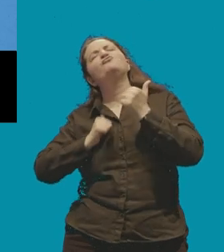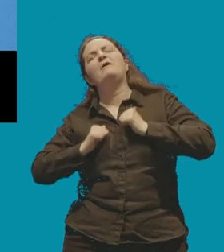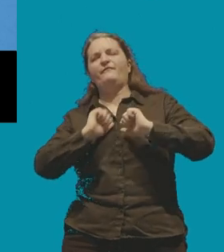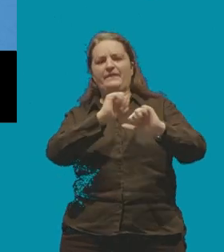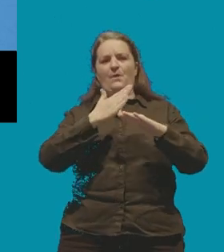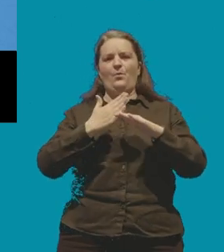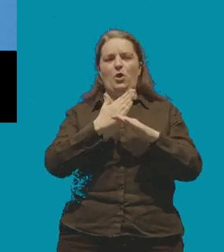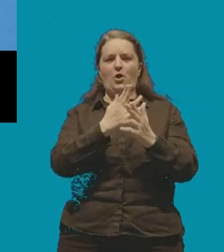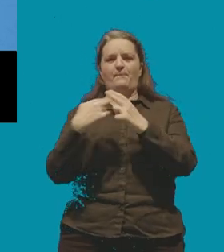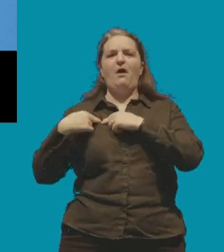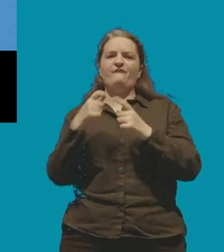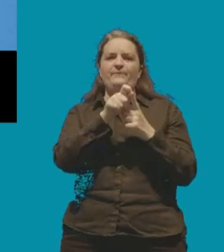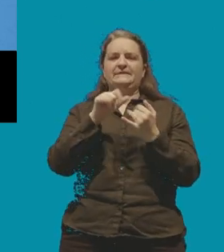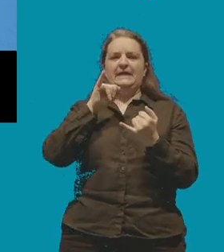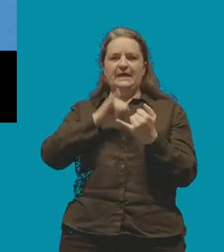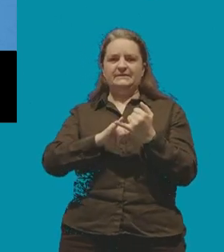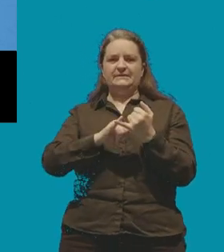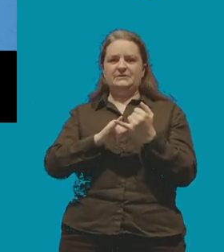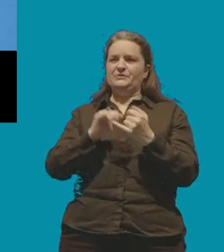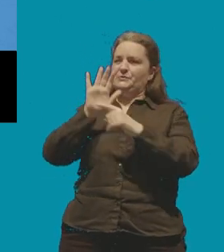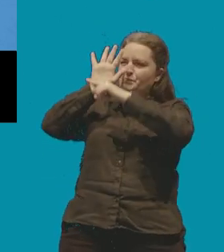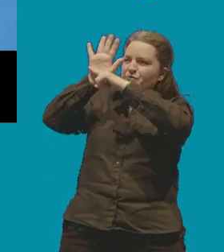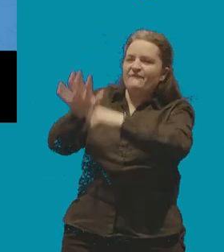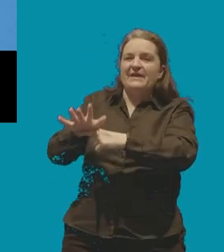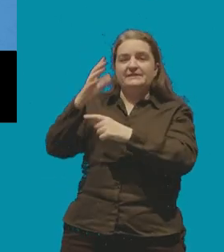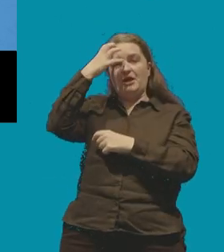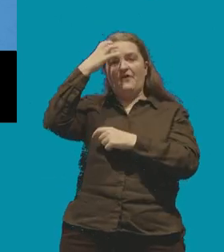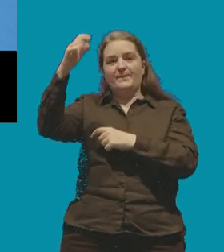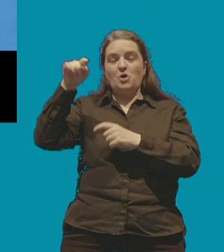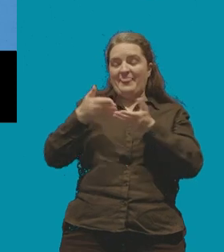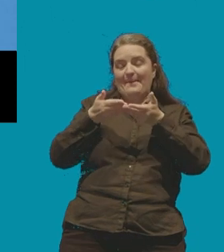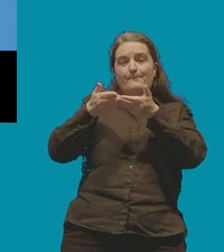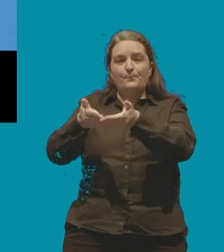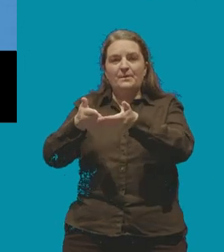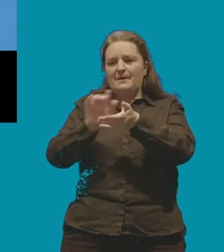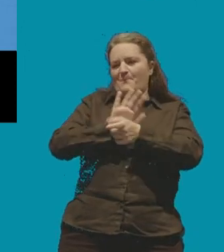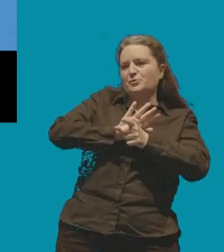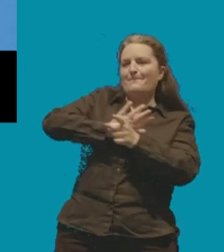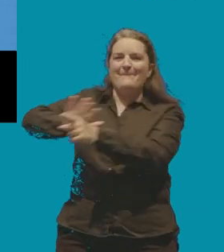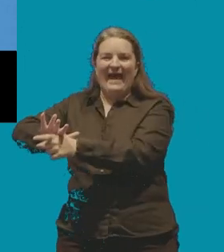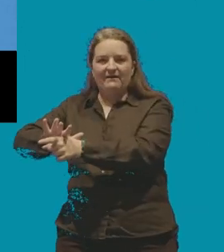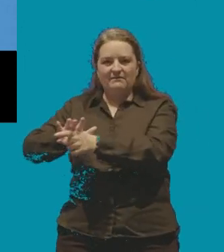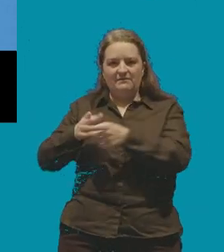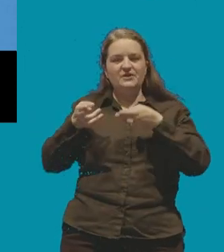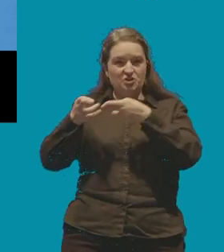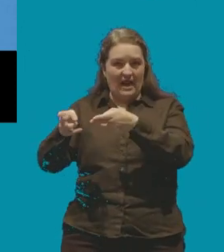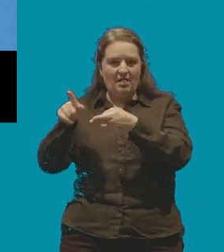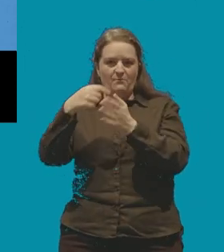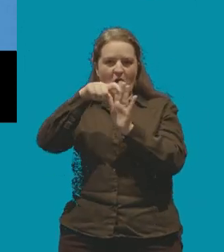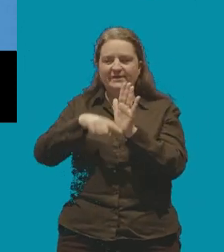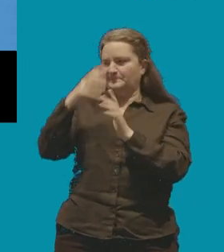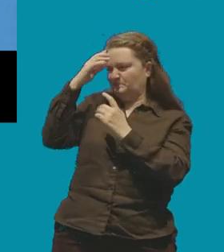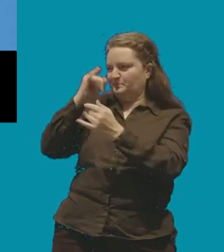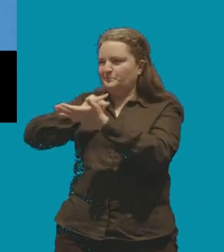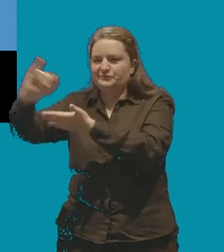on behalf of PCS defeating the government on the pushbacks policy in the channel the disgraceful conditions at the